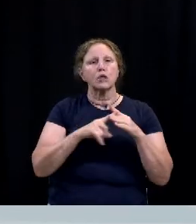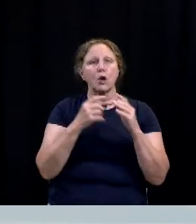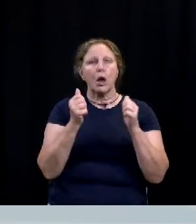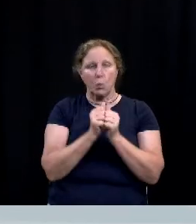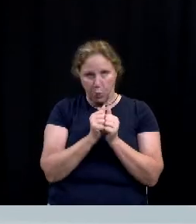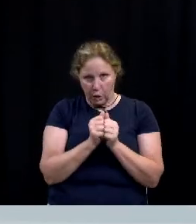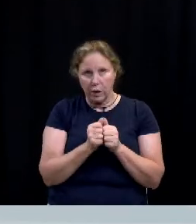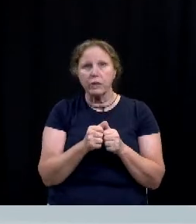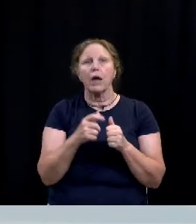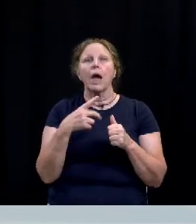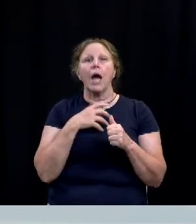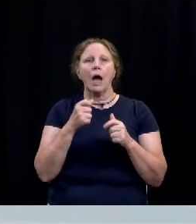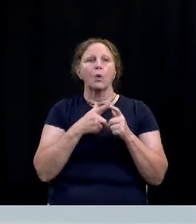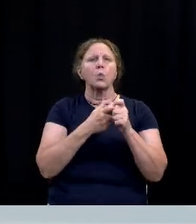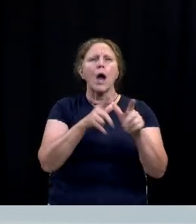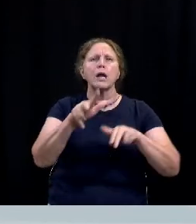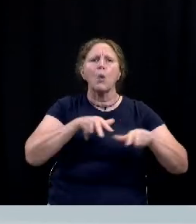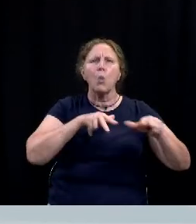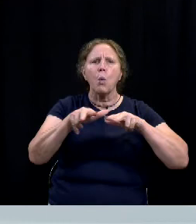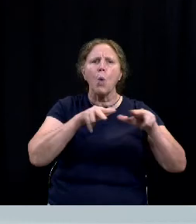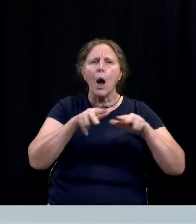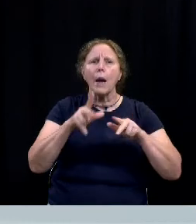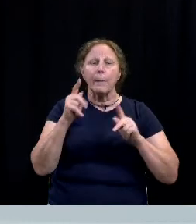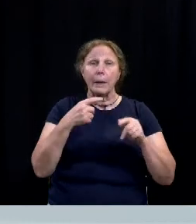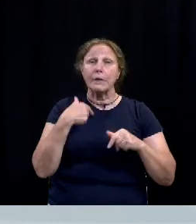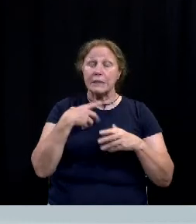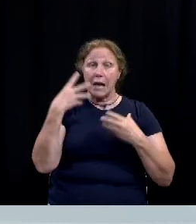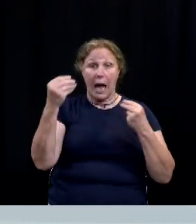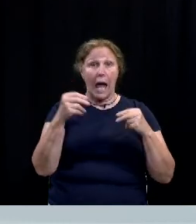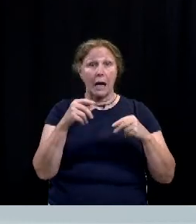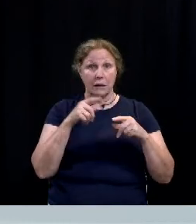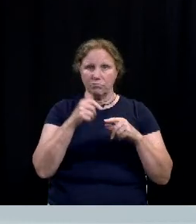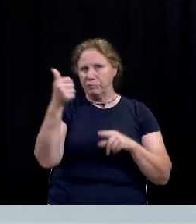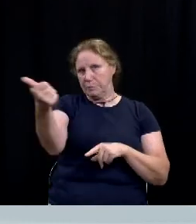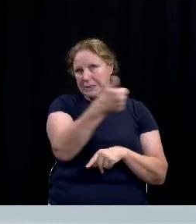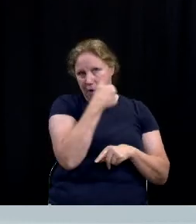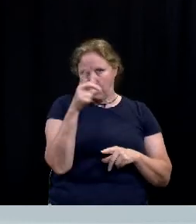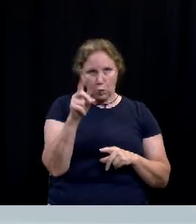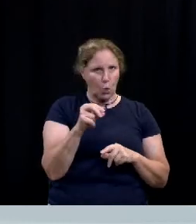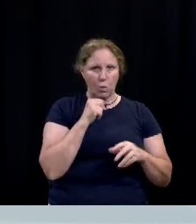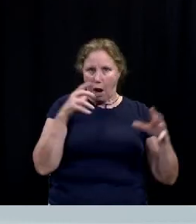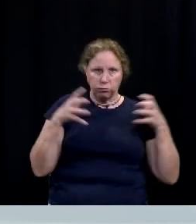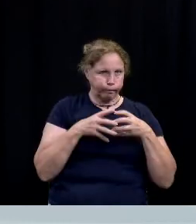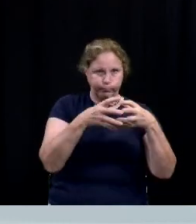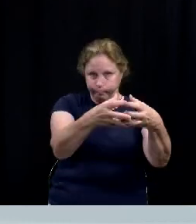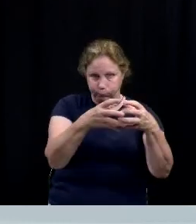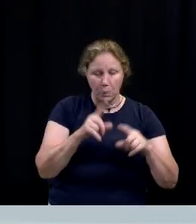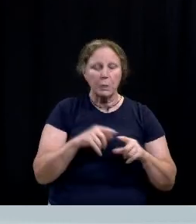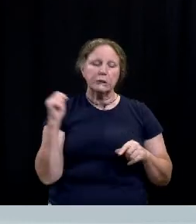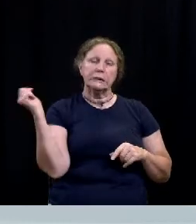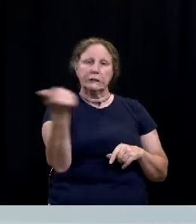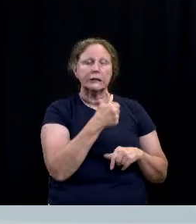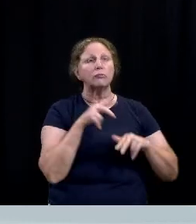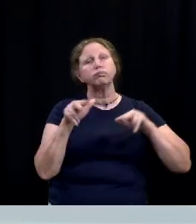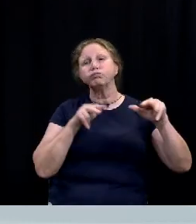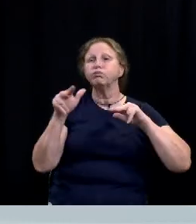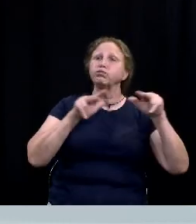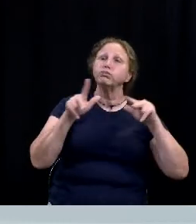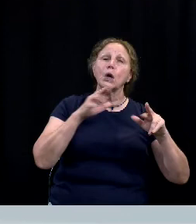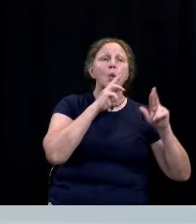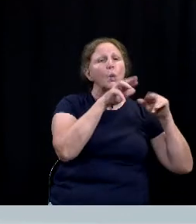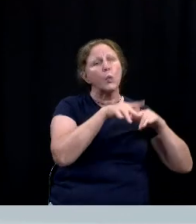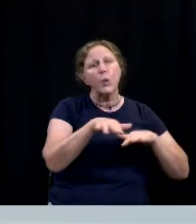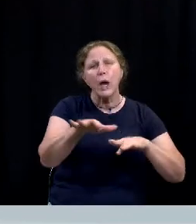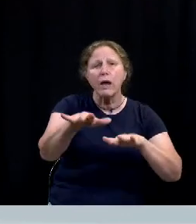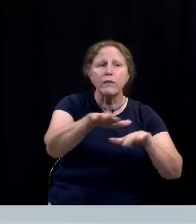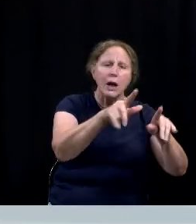wonderland run and walk uh to where people can still get out on their own accord and uh get out and explore enjoy the river walk as they've